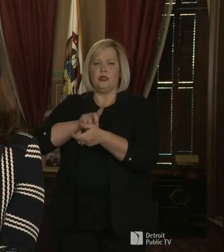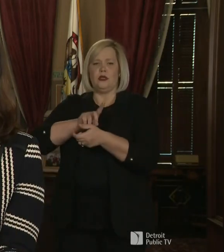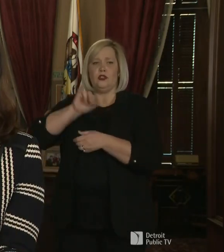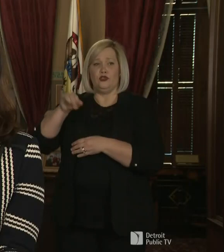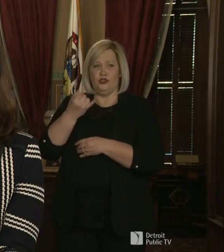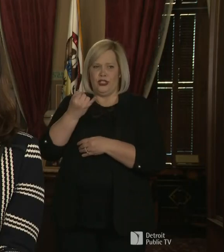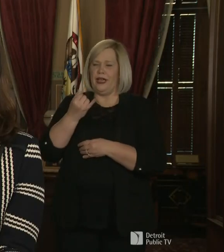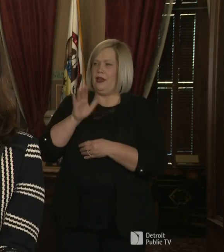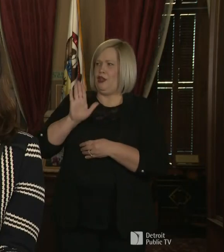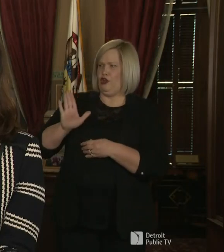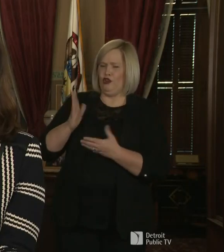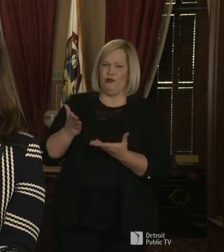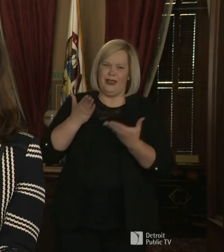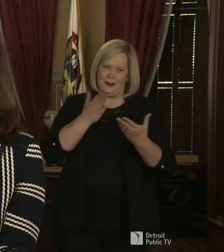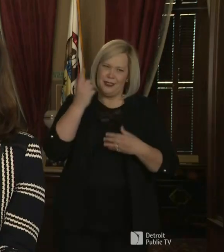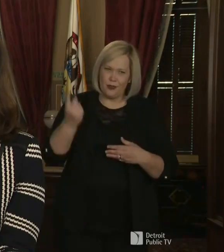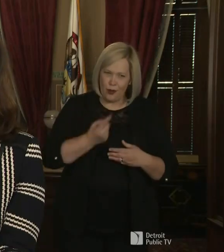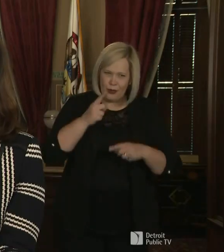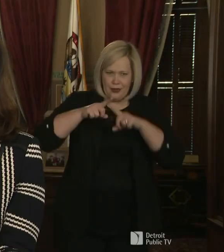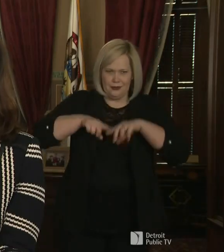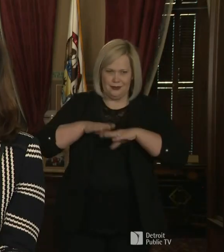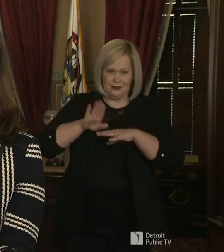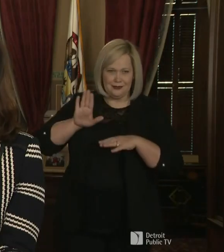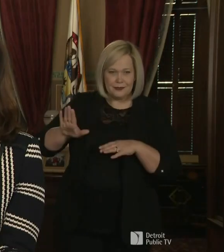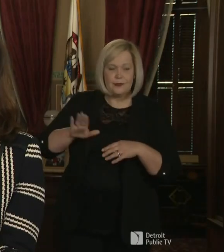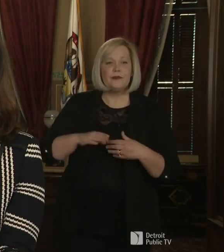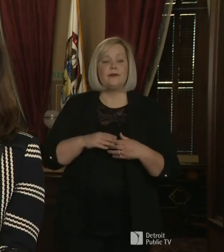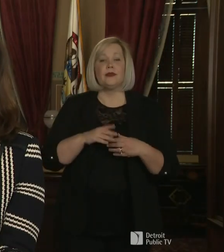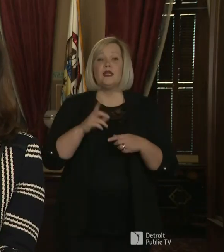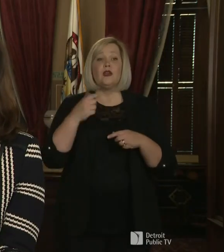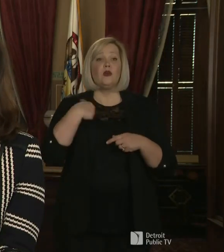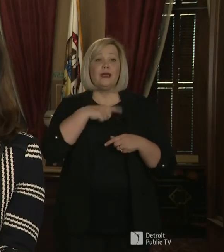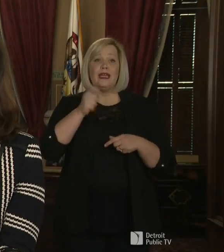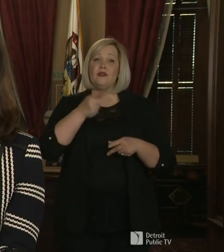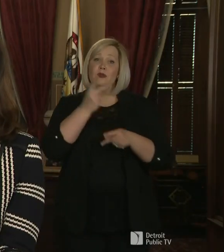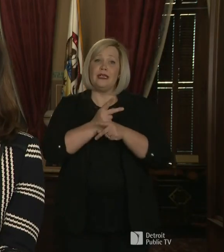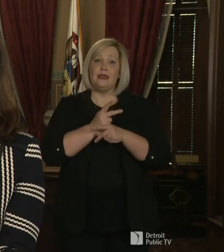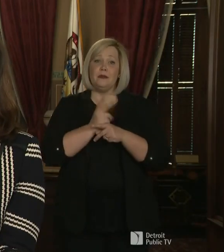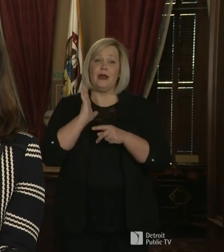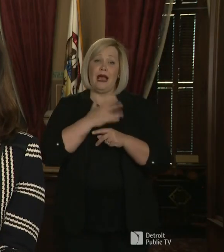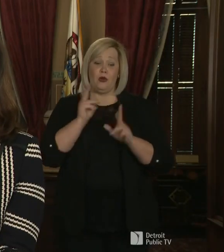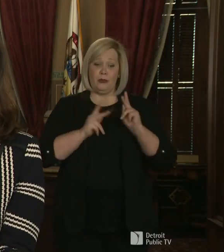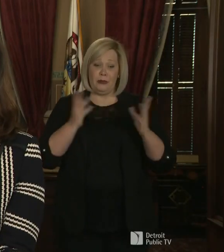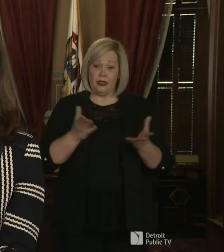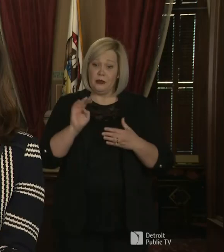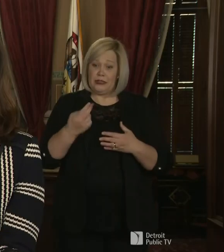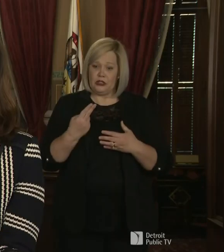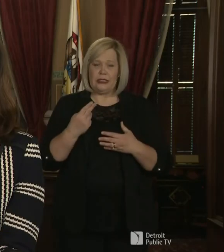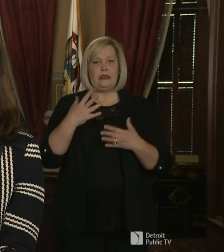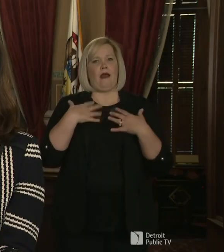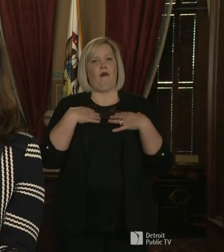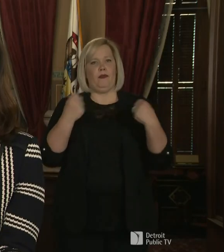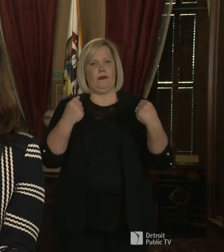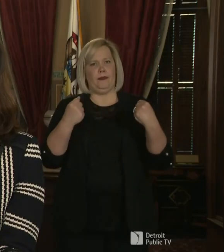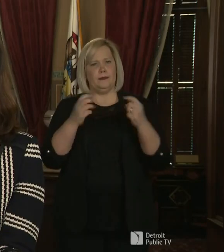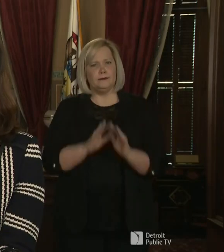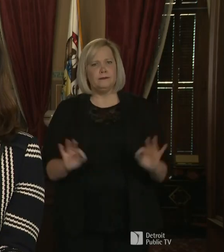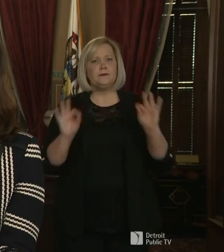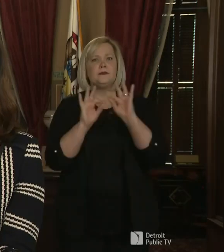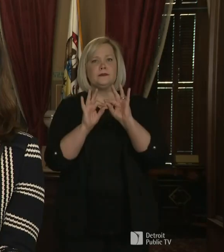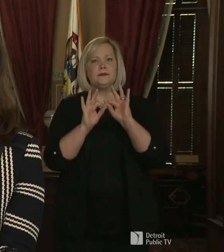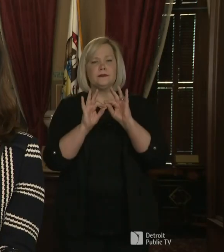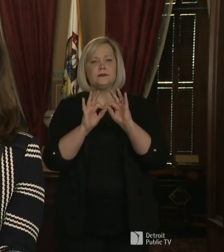recommendation always. We've got to do what's in the best interest of the health of the people of our state. And, um, as long